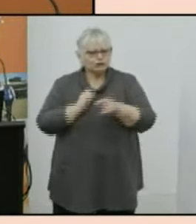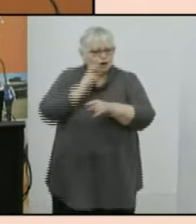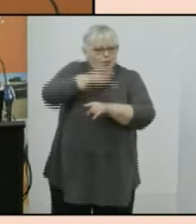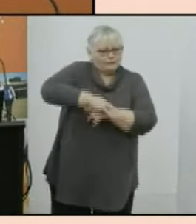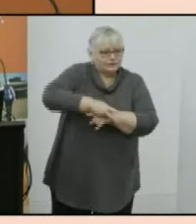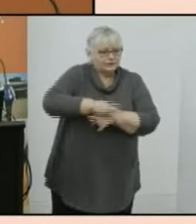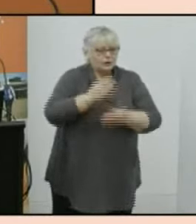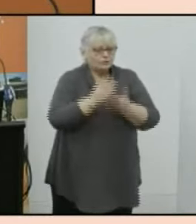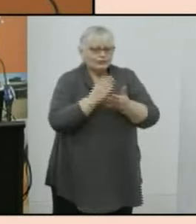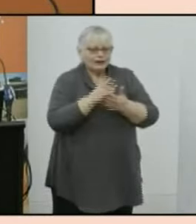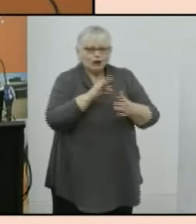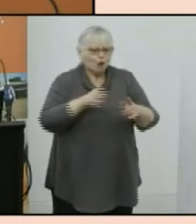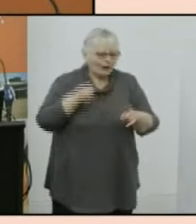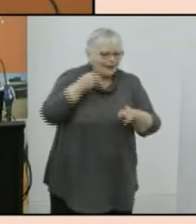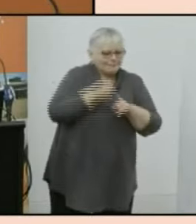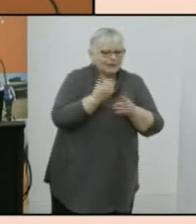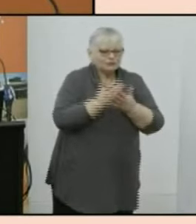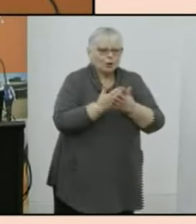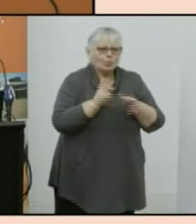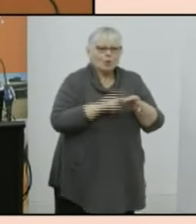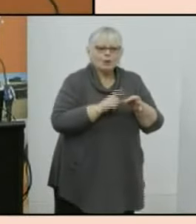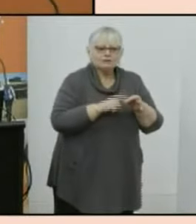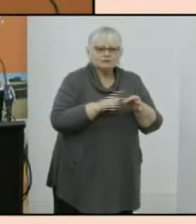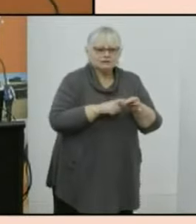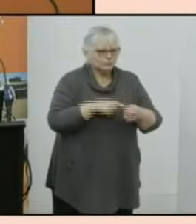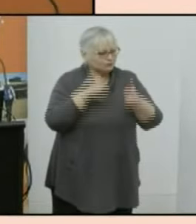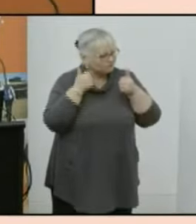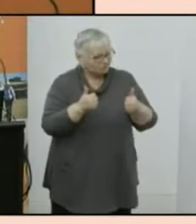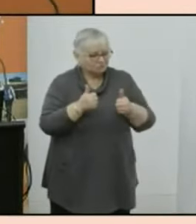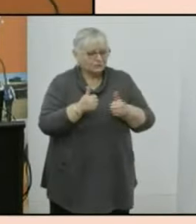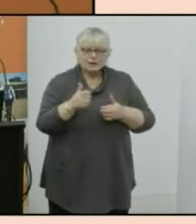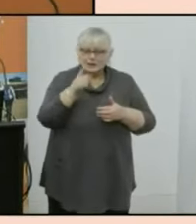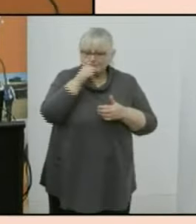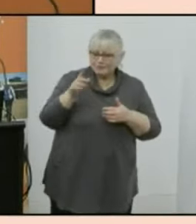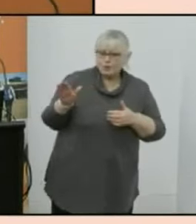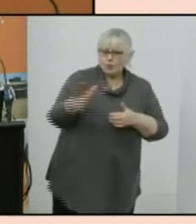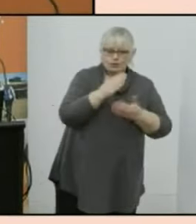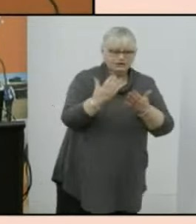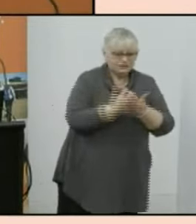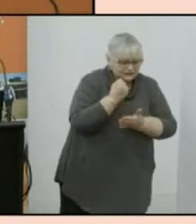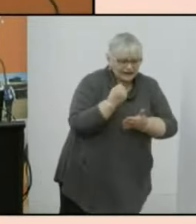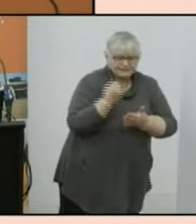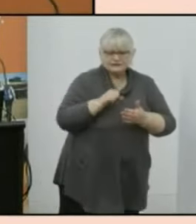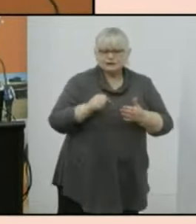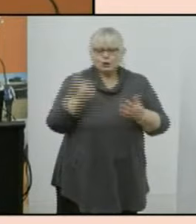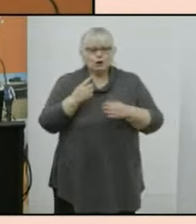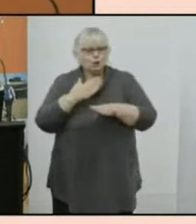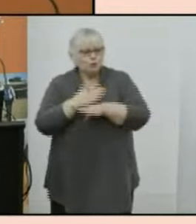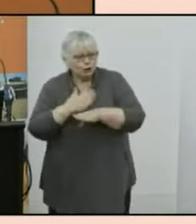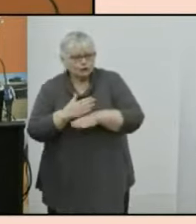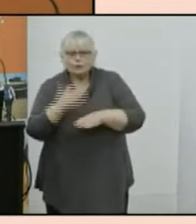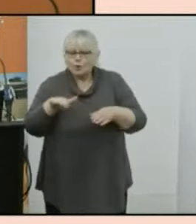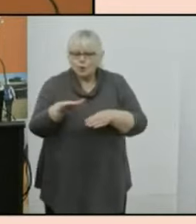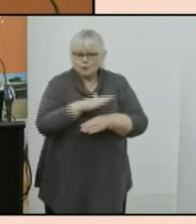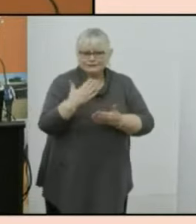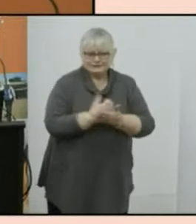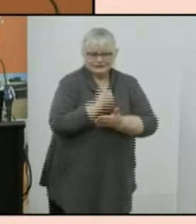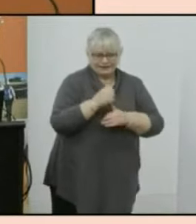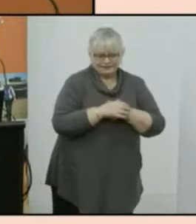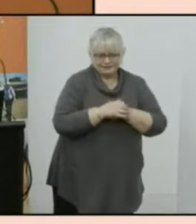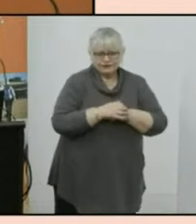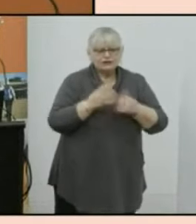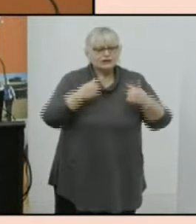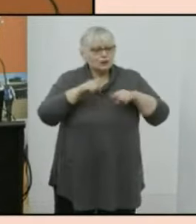impact on the quality of census data or the safety of the public and census staff the panel considers the